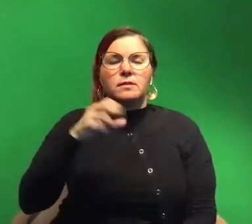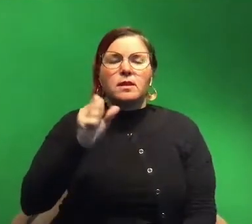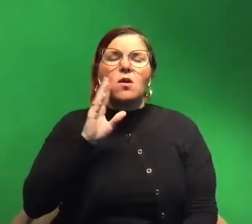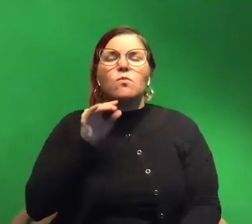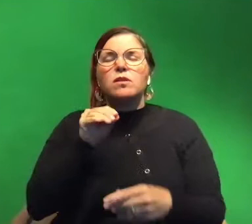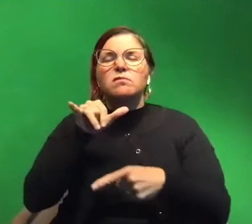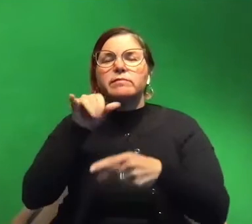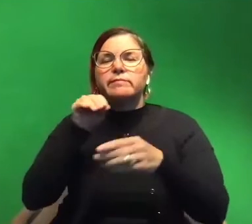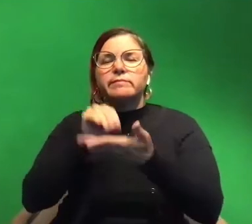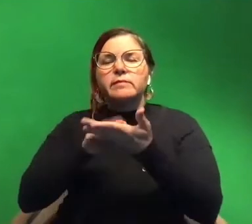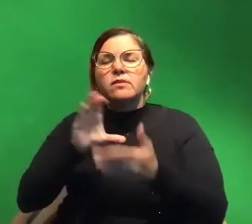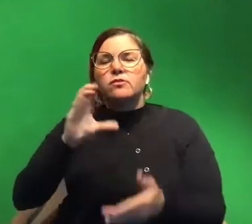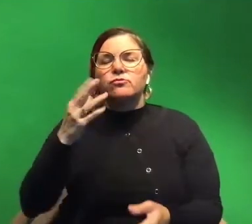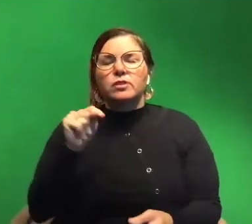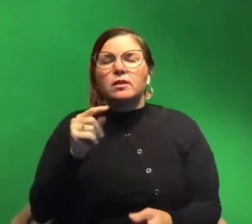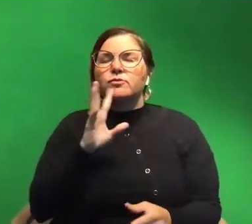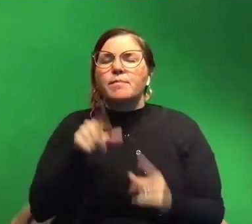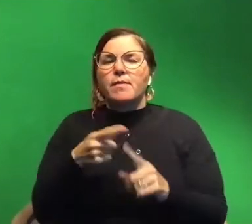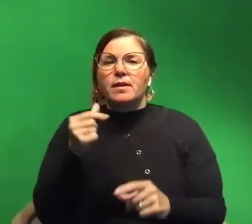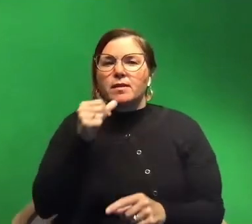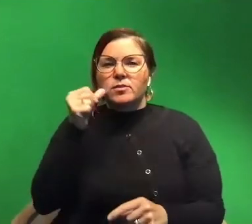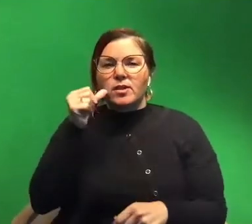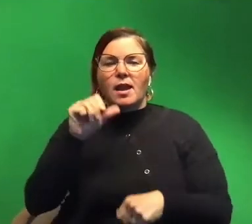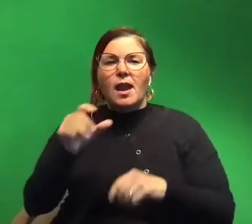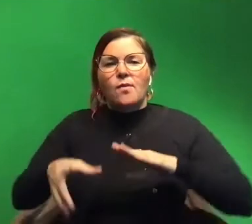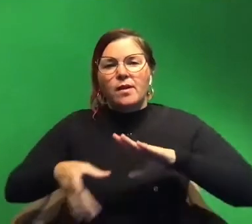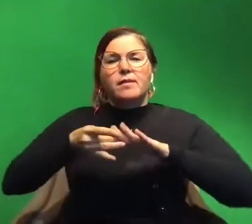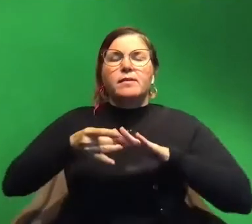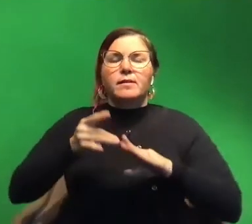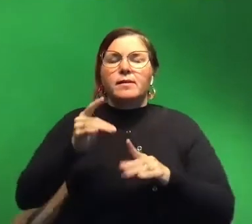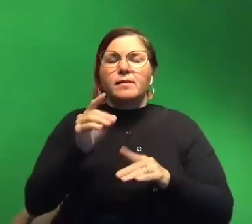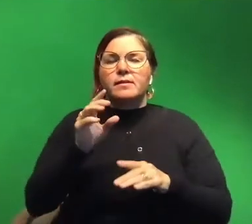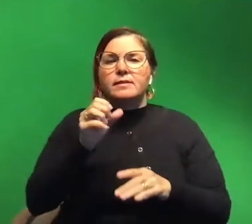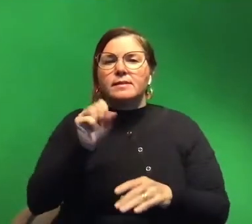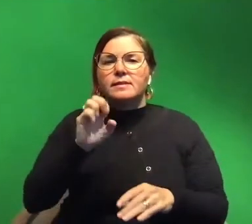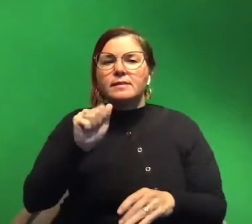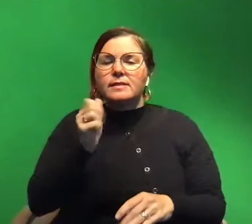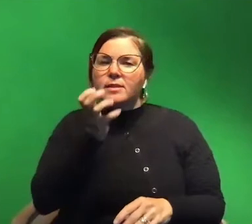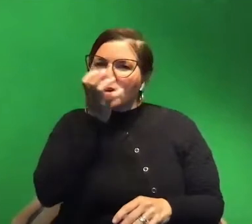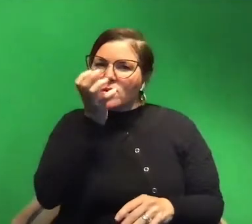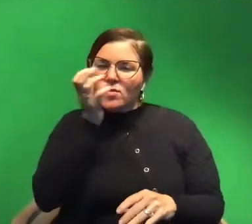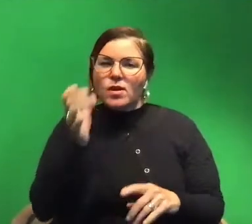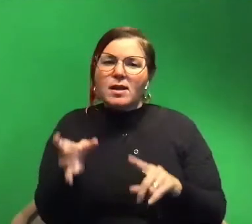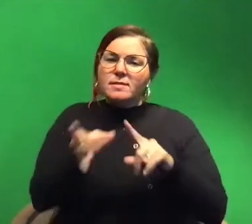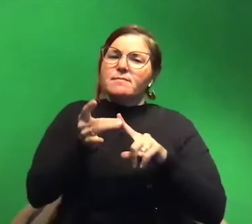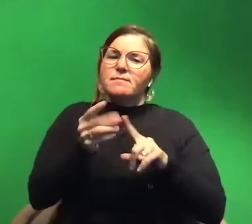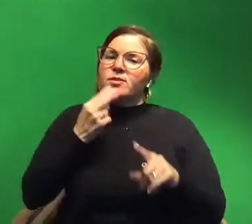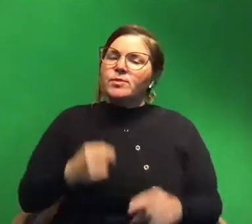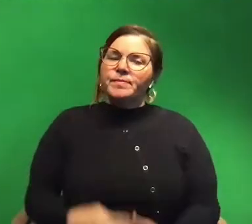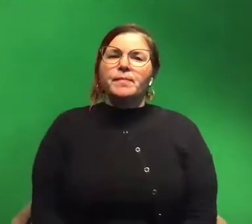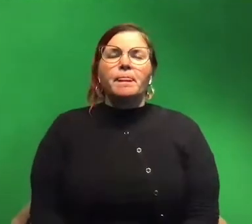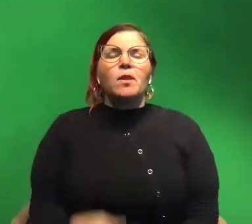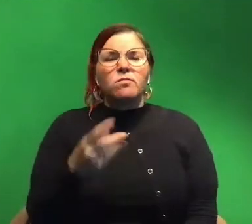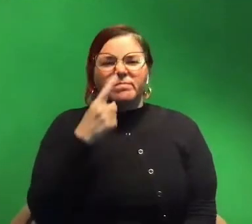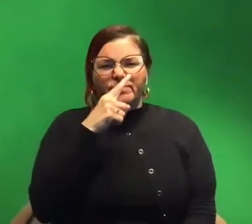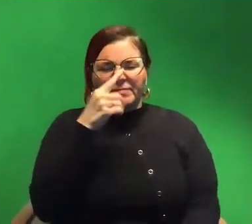chat because we were talking about idioscepius and how they stick on to blades of seagrass. Oh cool! It's really cute. Okay so can you just tell us